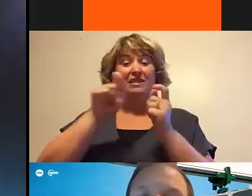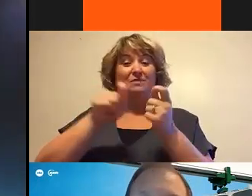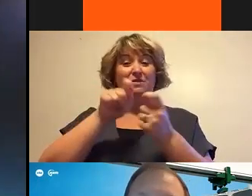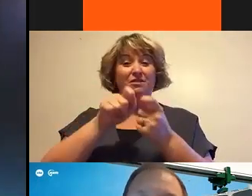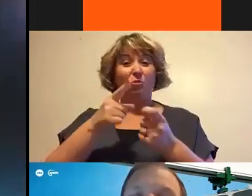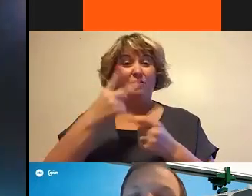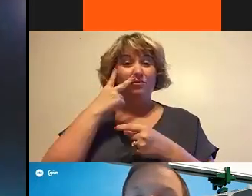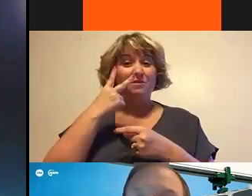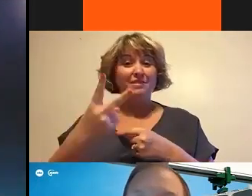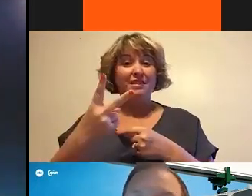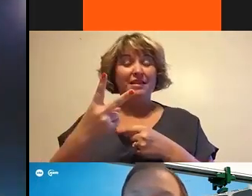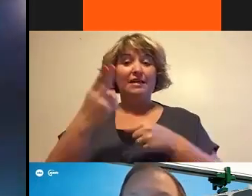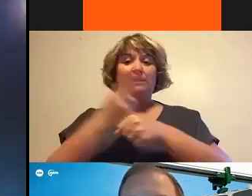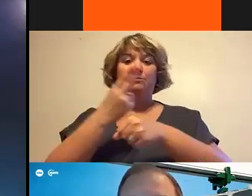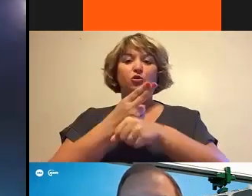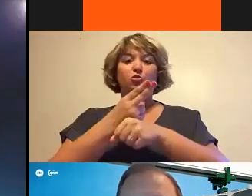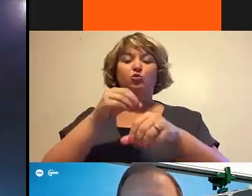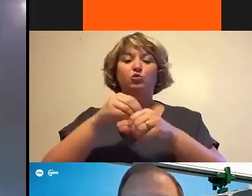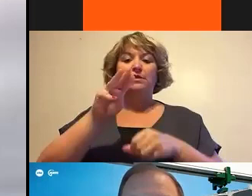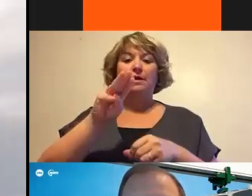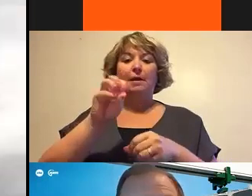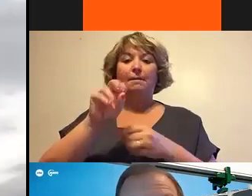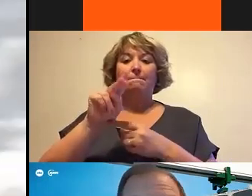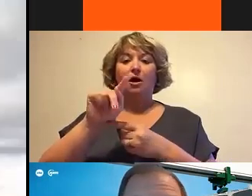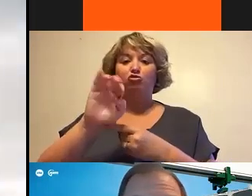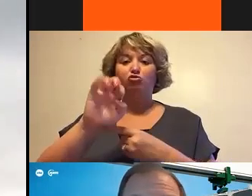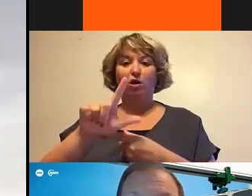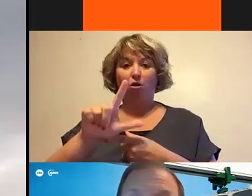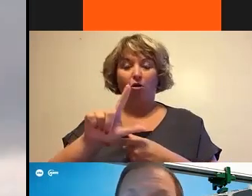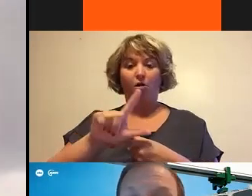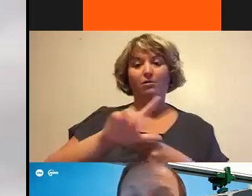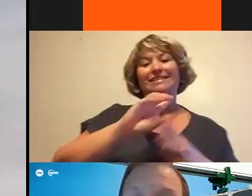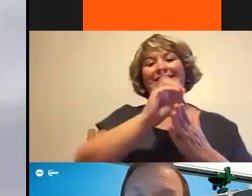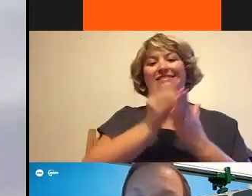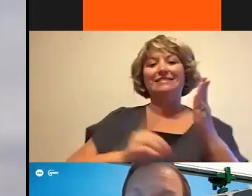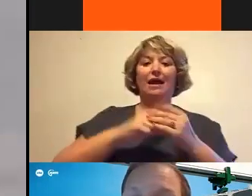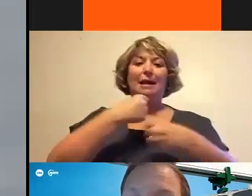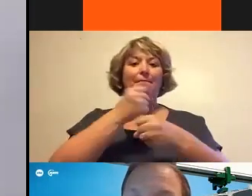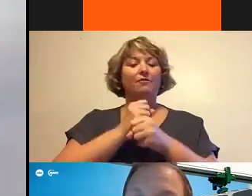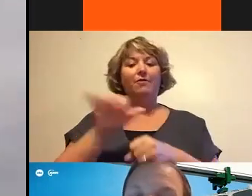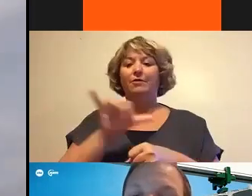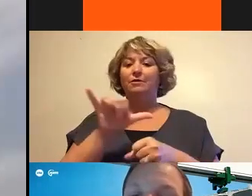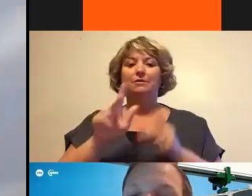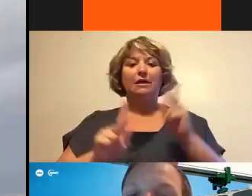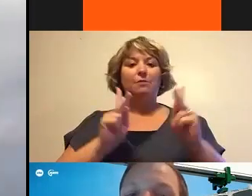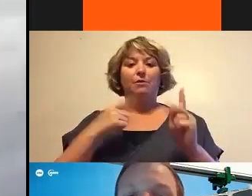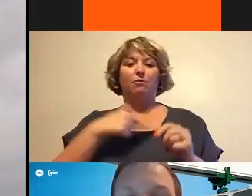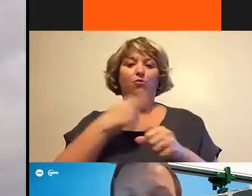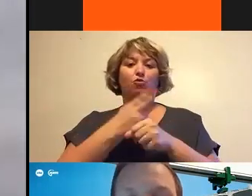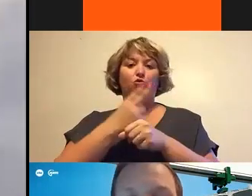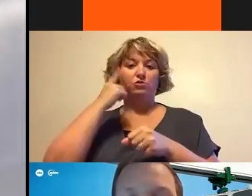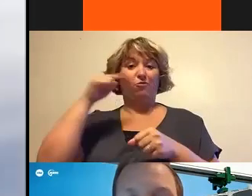is being used in Montreal. It is actually manufactured, designed and manufactured by the same supplier that we are using for this project.